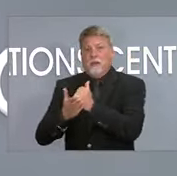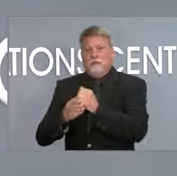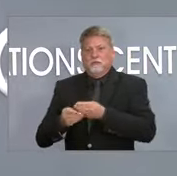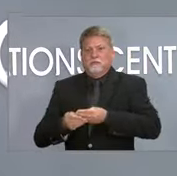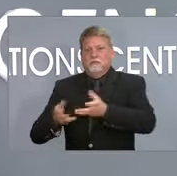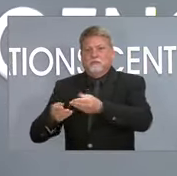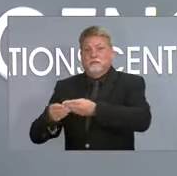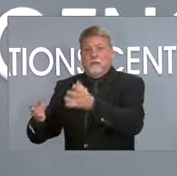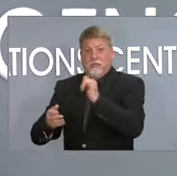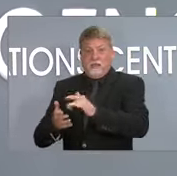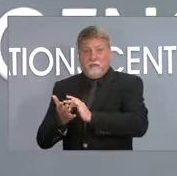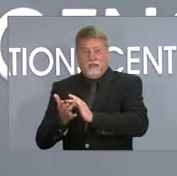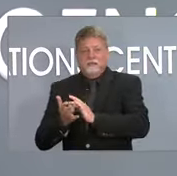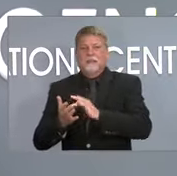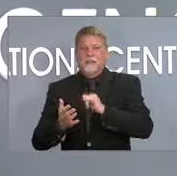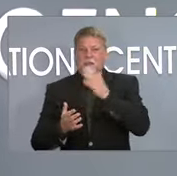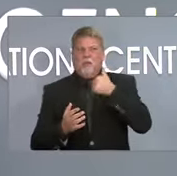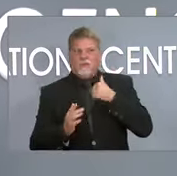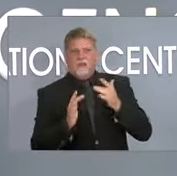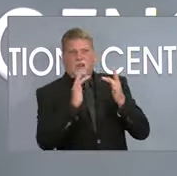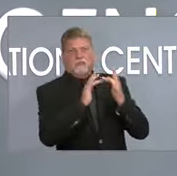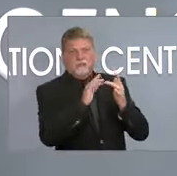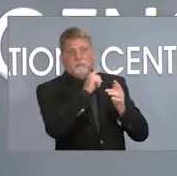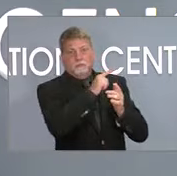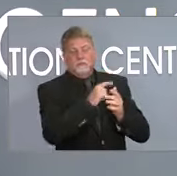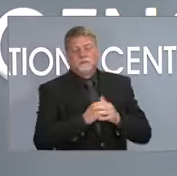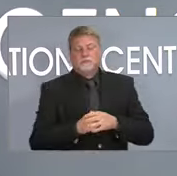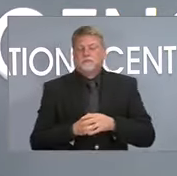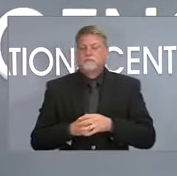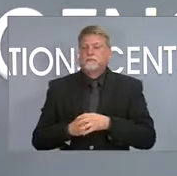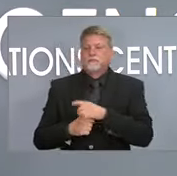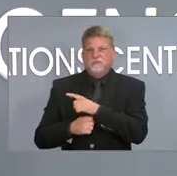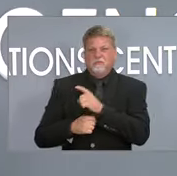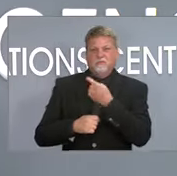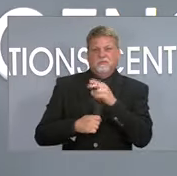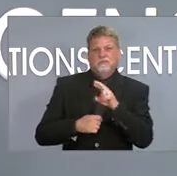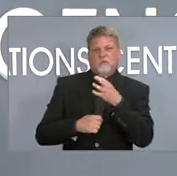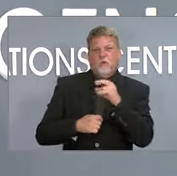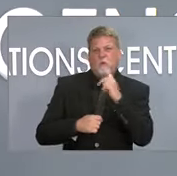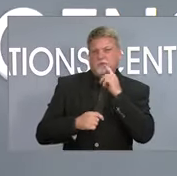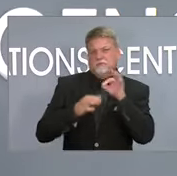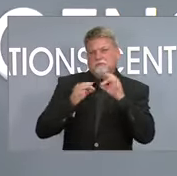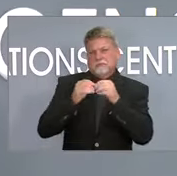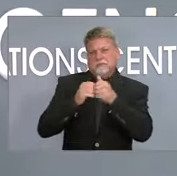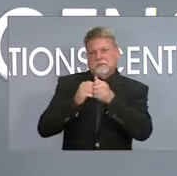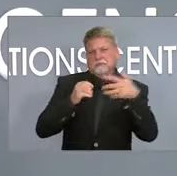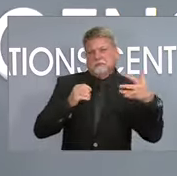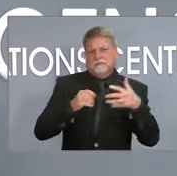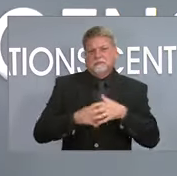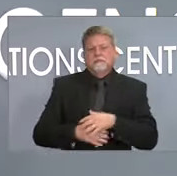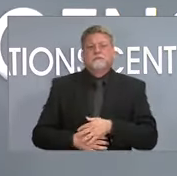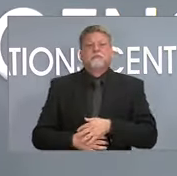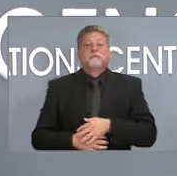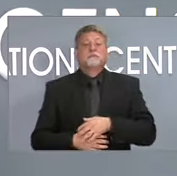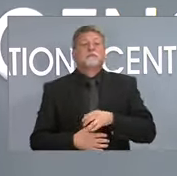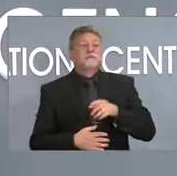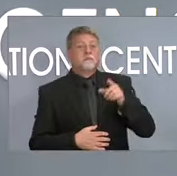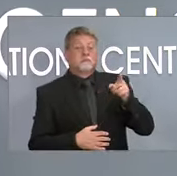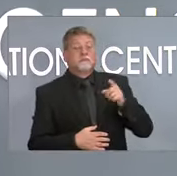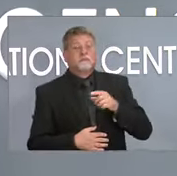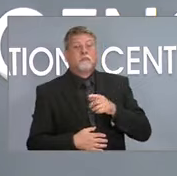So what I would say is we're right in the middle of this pandemic where resources are strained. And so when FEMA offers help, we